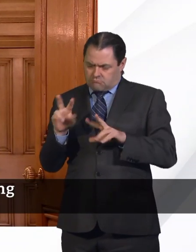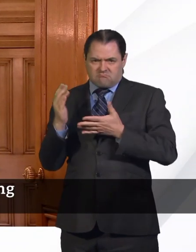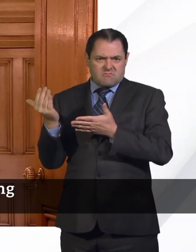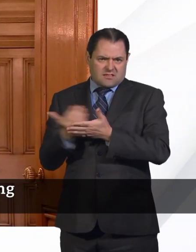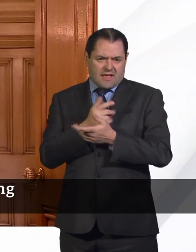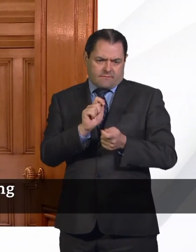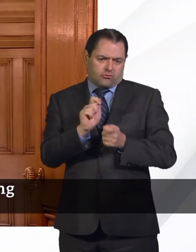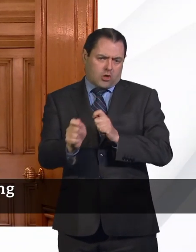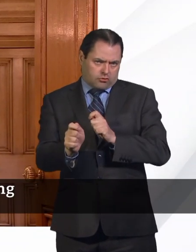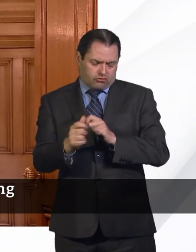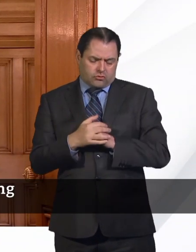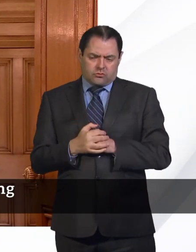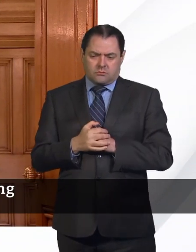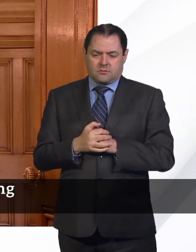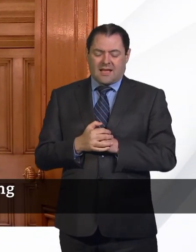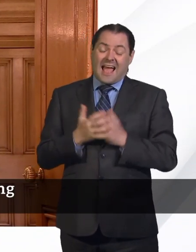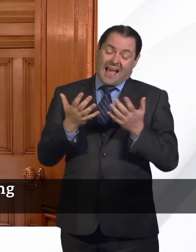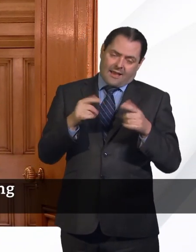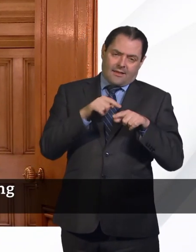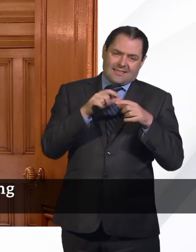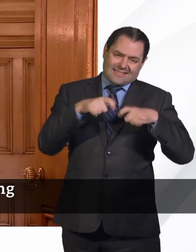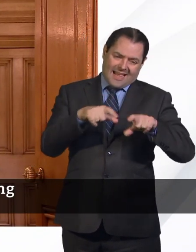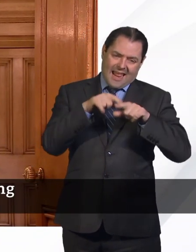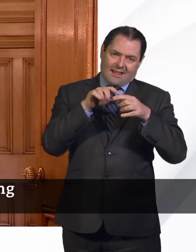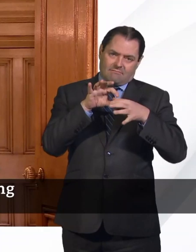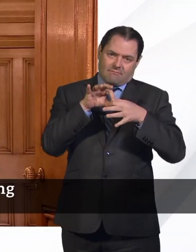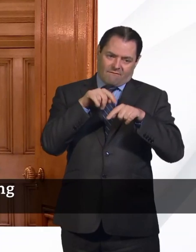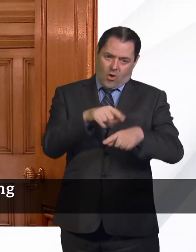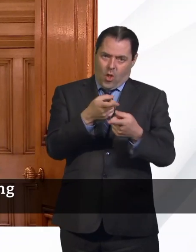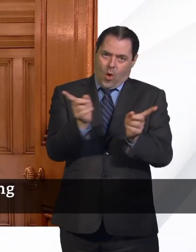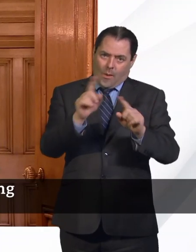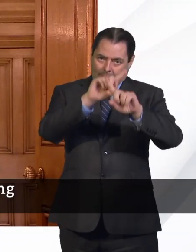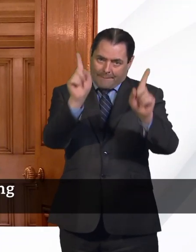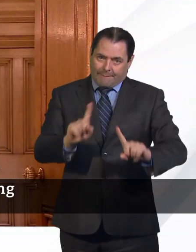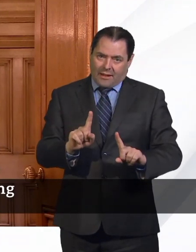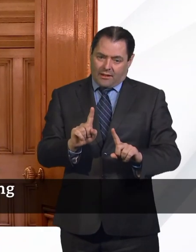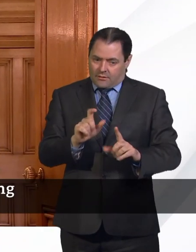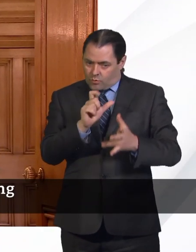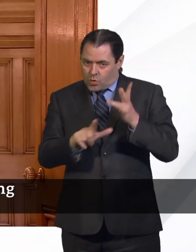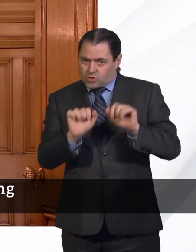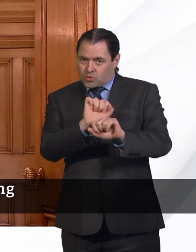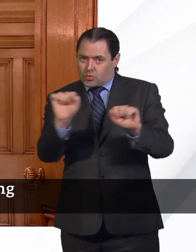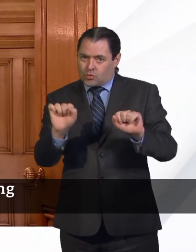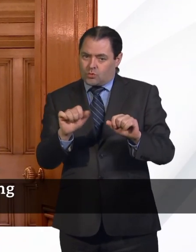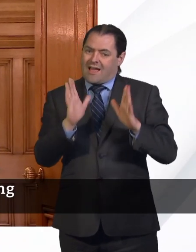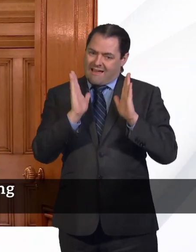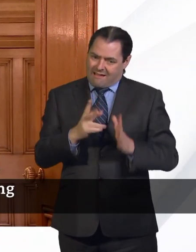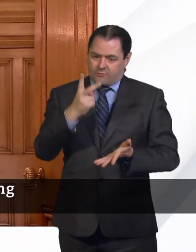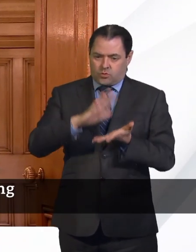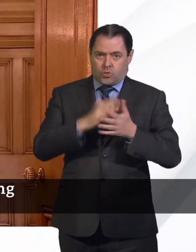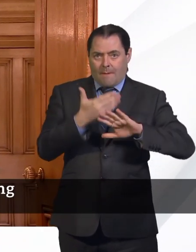course, it depends on how people behave. And so it's important that people follow the social distancing guidelines,